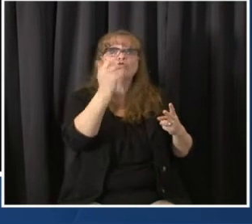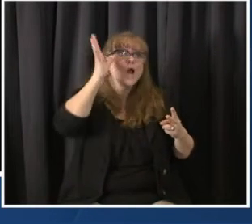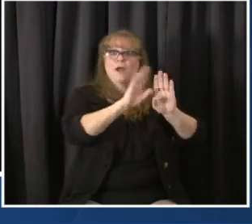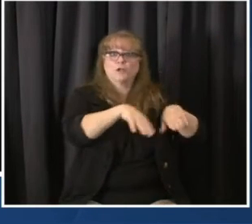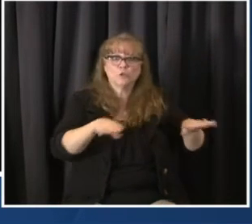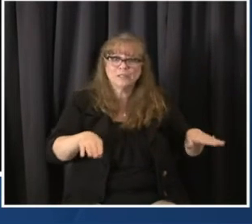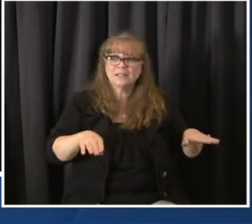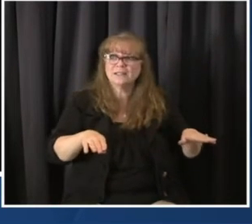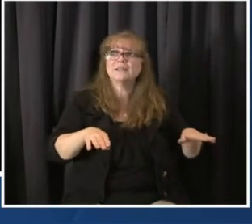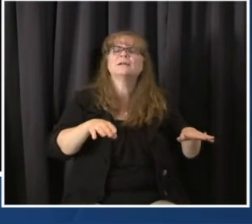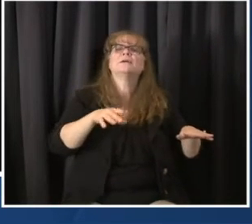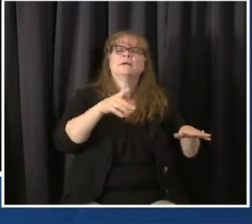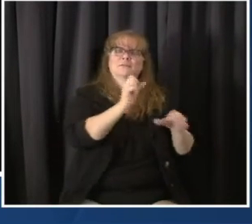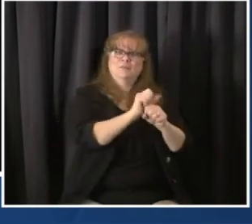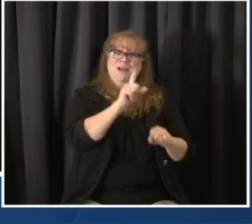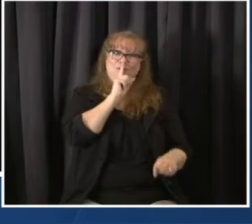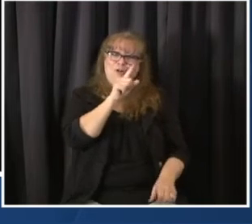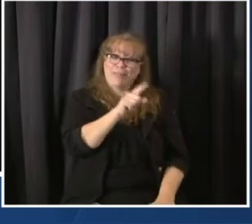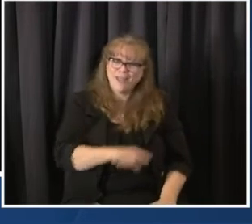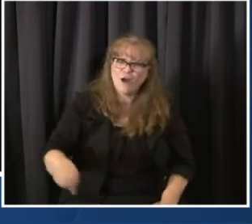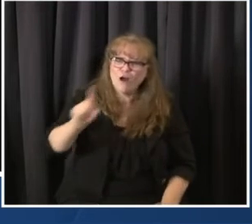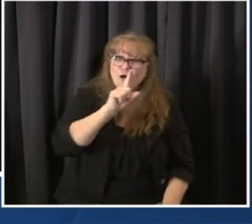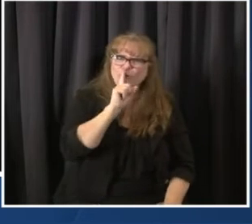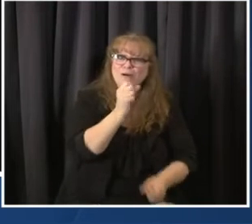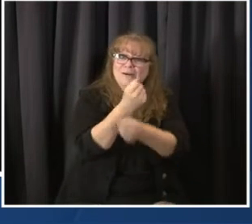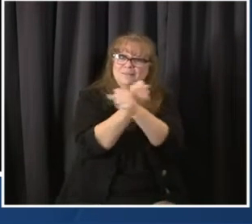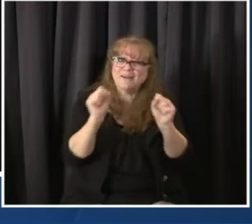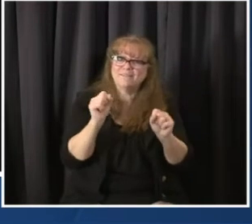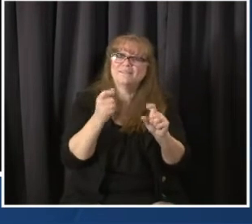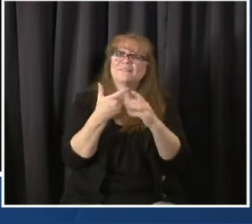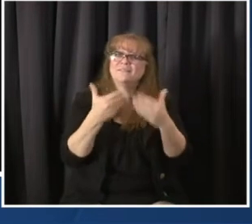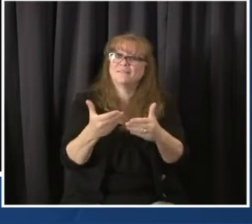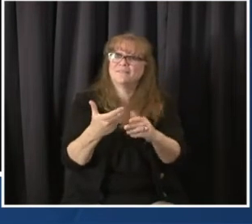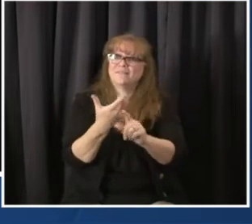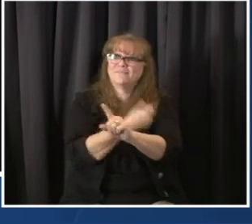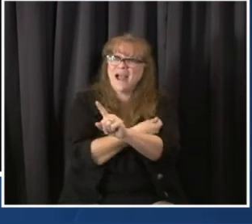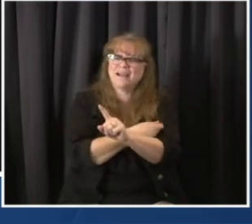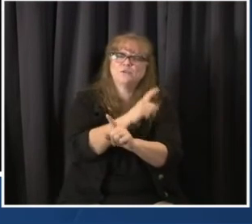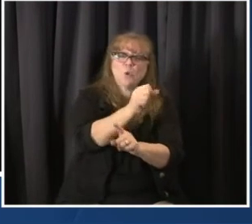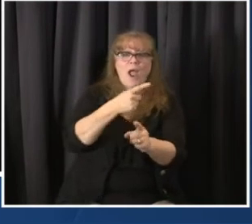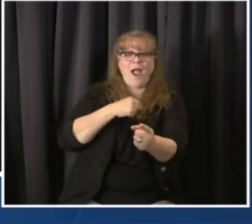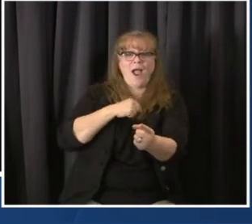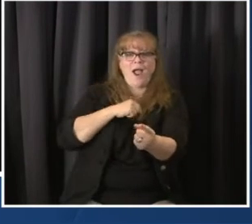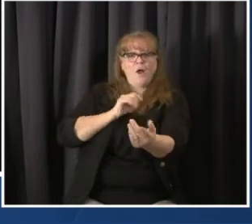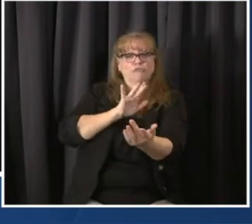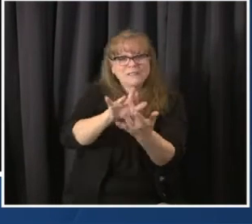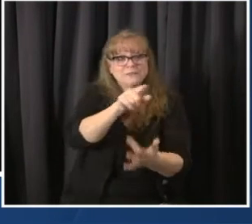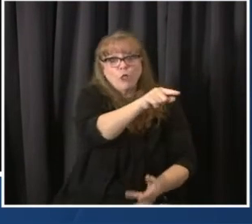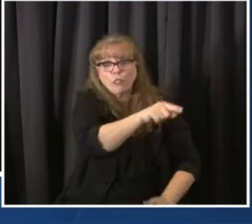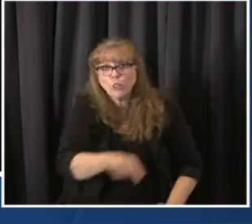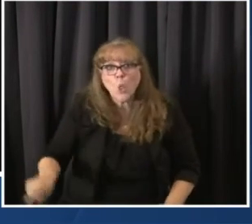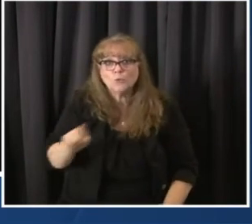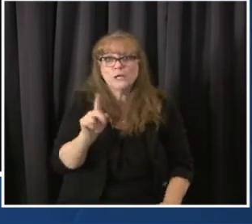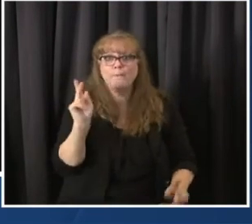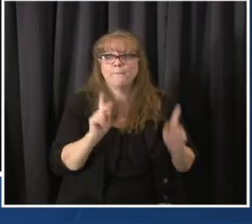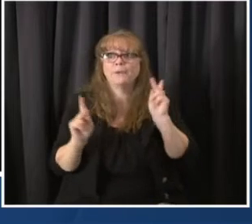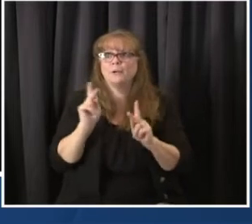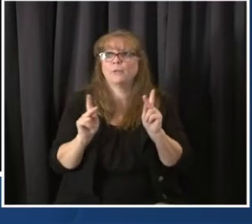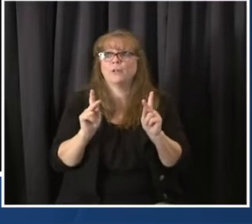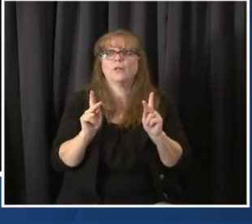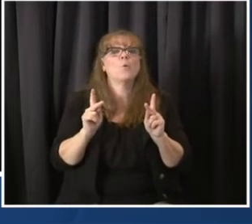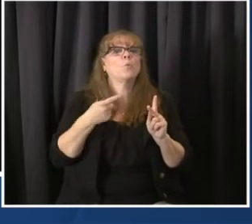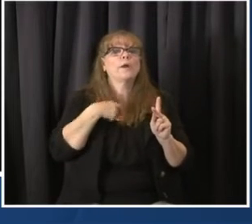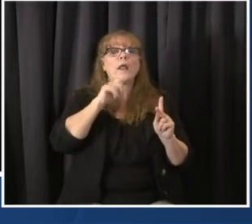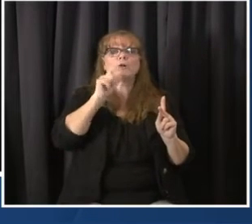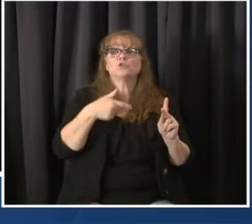But in reaching everybody, it's important that we go beyond adjust our system and making